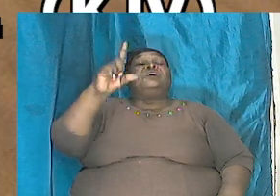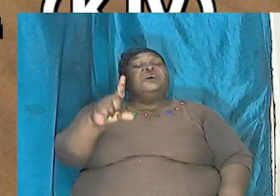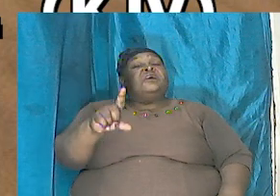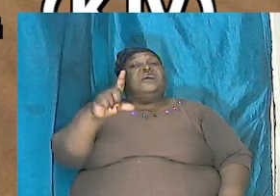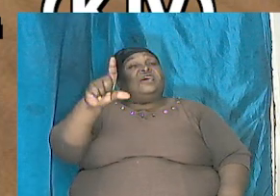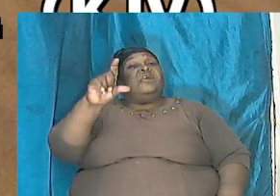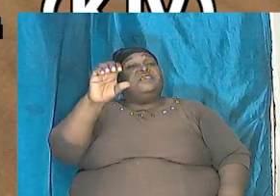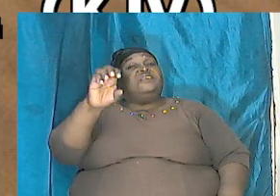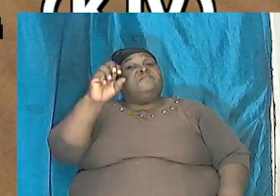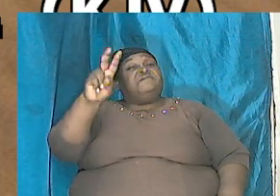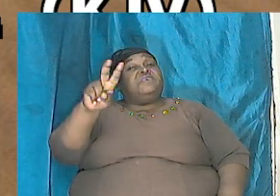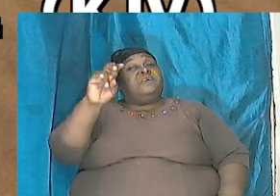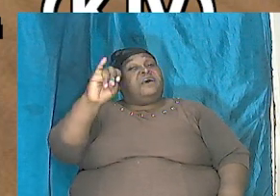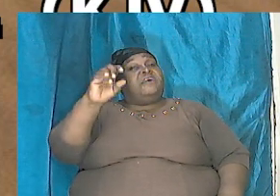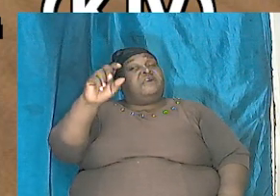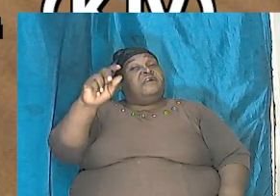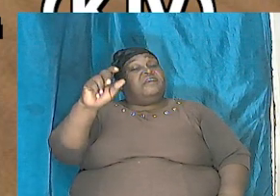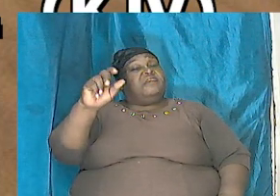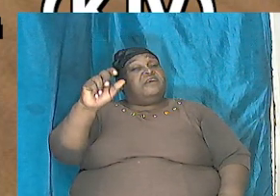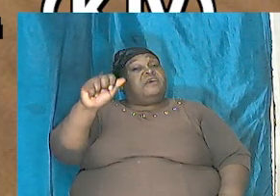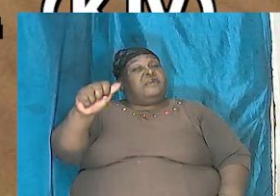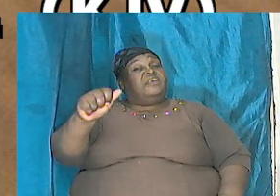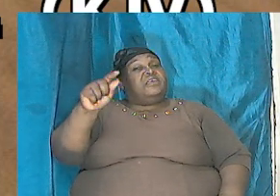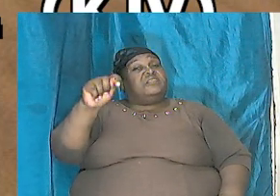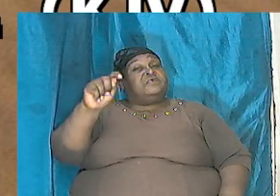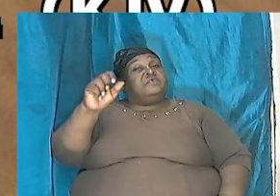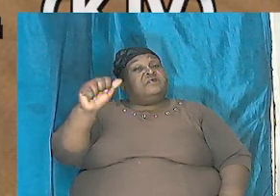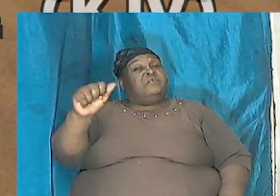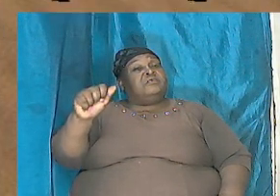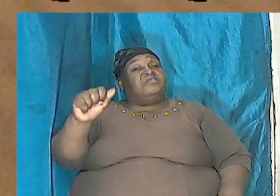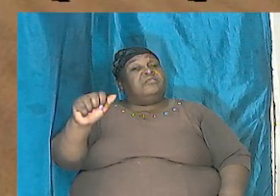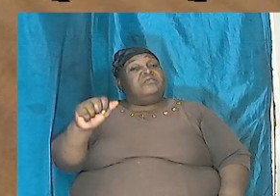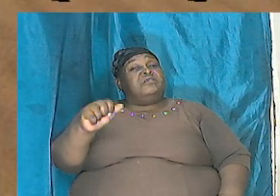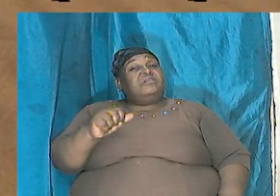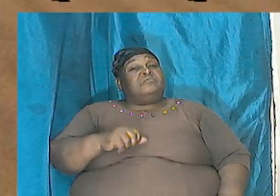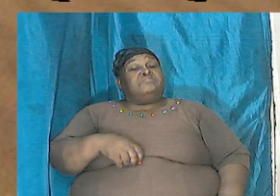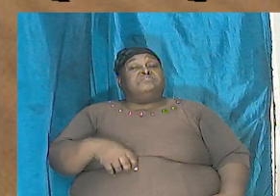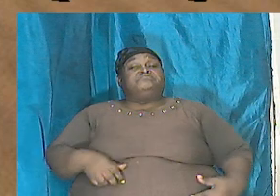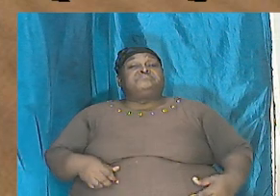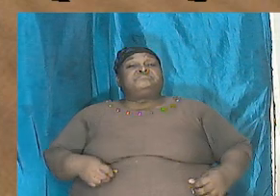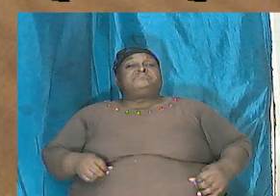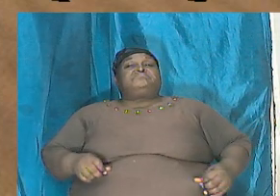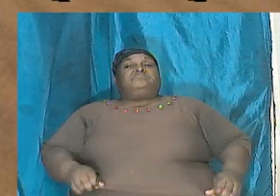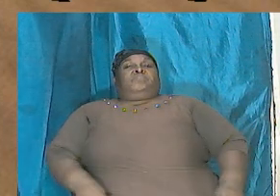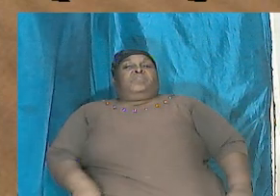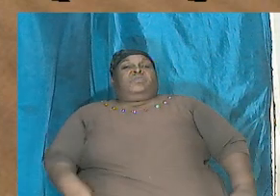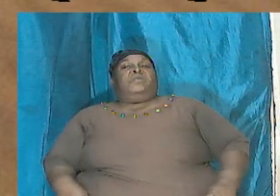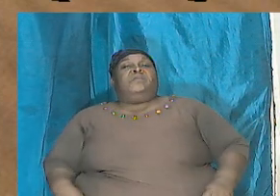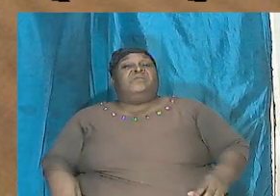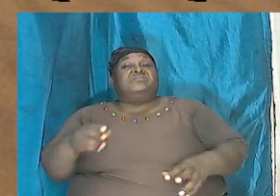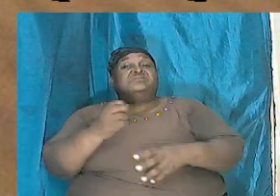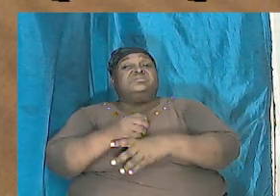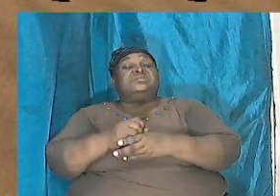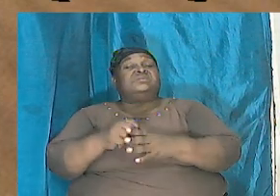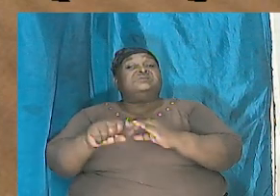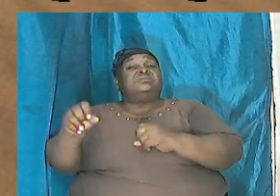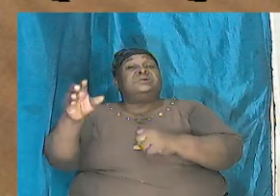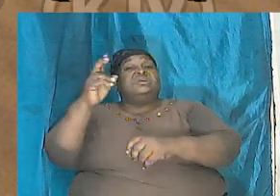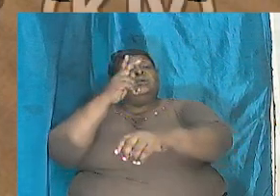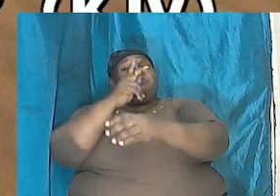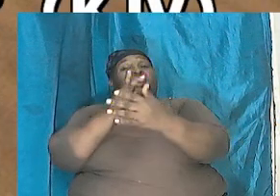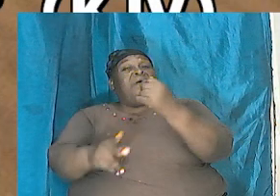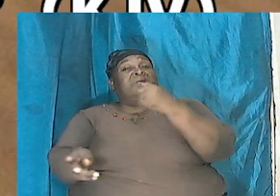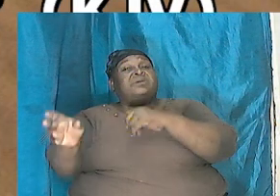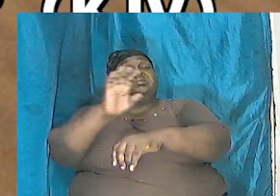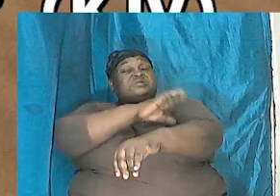that I should repay him whatsoever is under the whole heaven is mine and I'm just reading through I will conceal his parts nor his power nor his